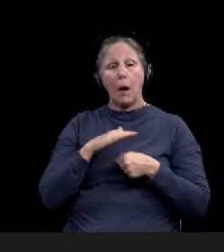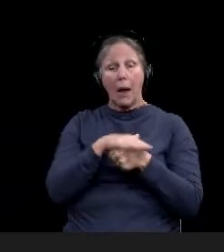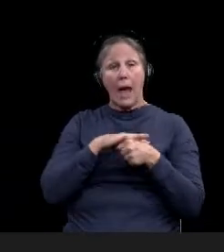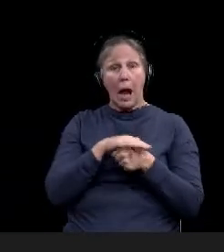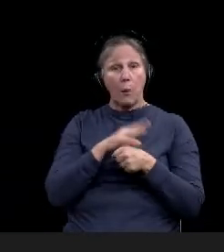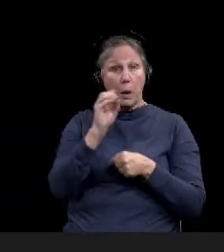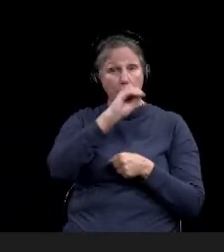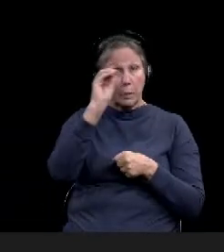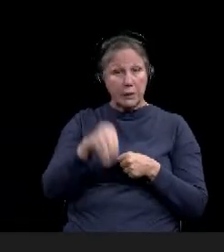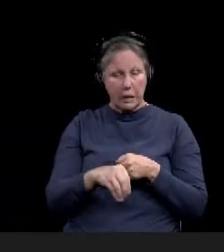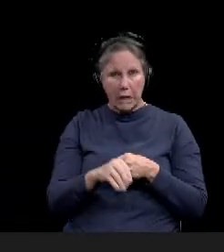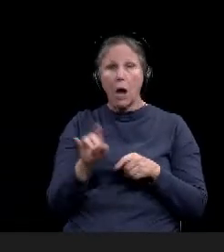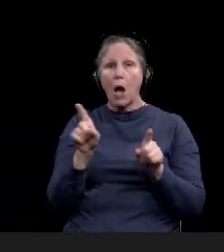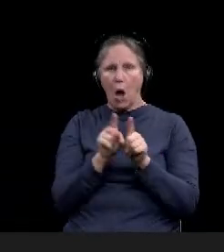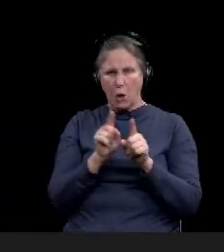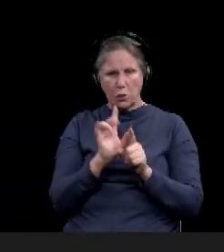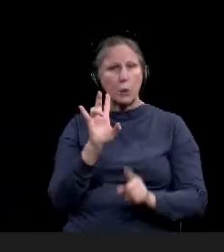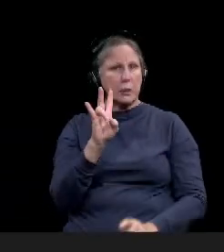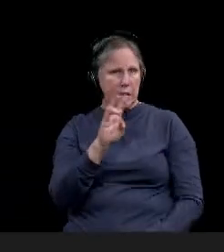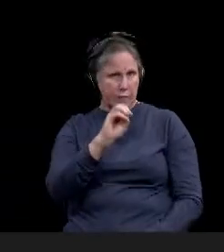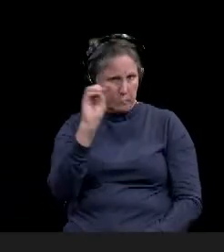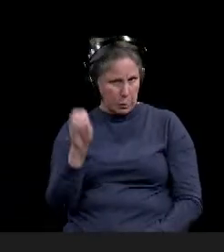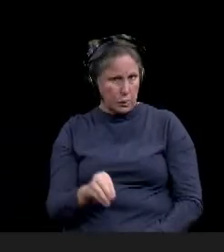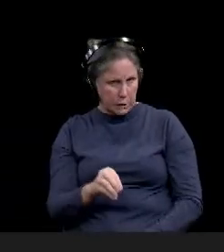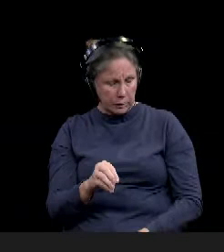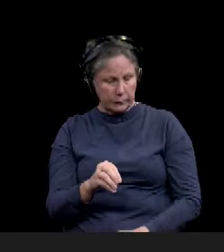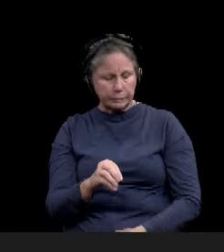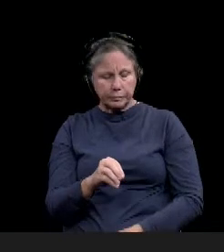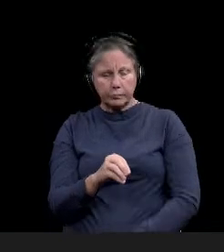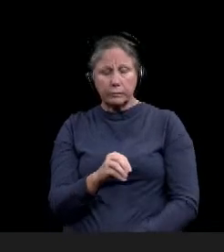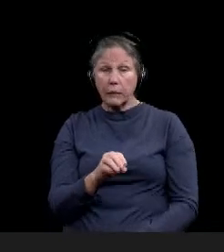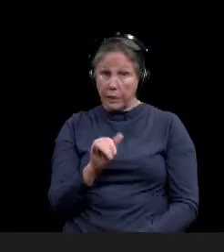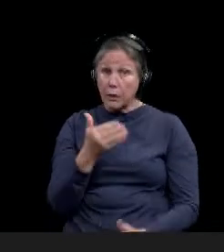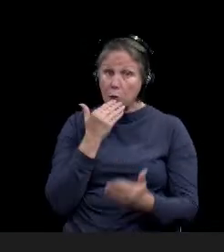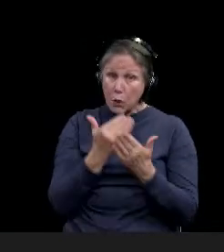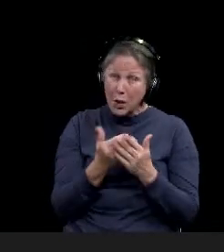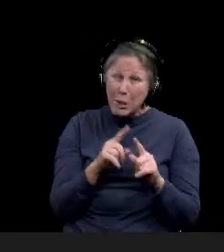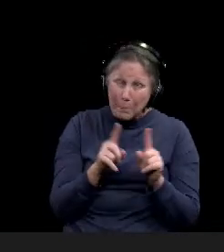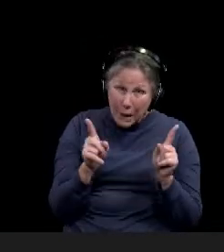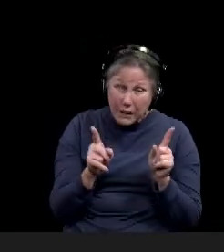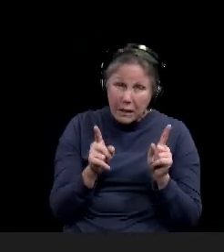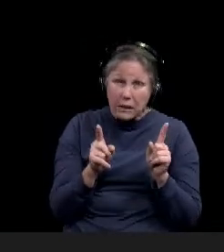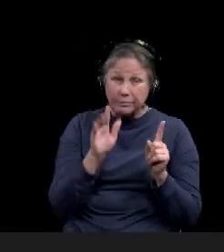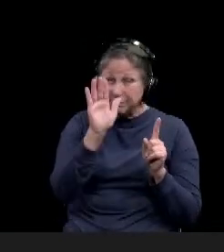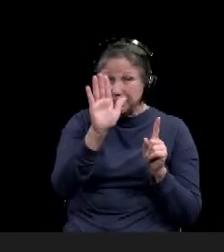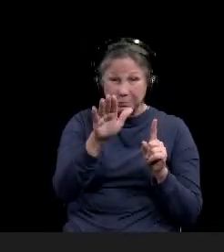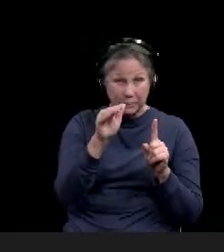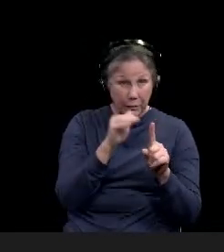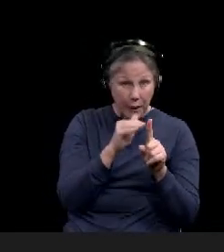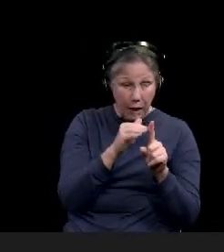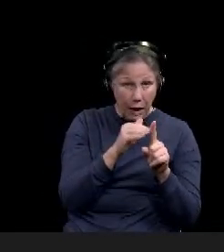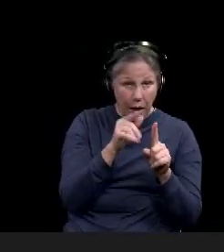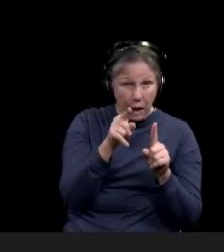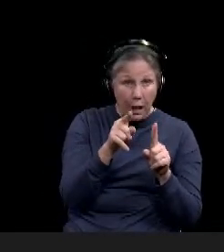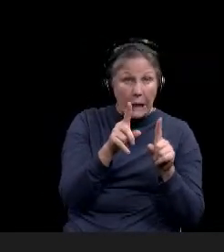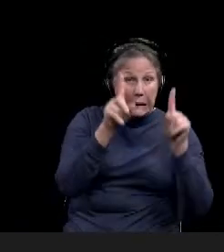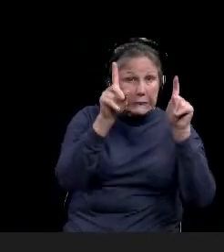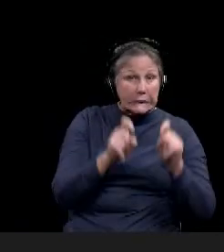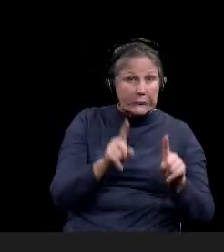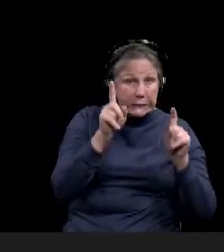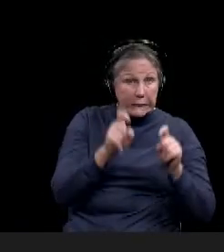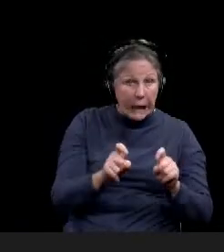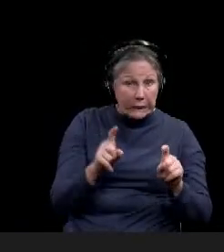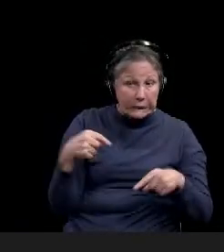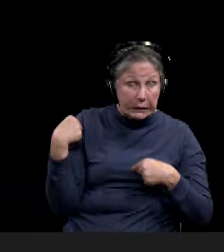positivity rate is also around seven, um, and that's good. But one of the things I want you to look at is how many tests have been